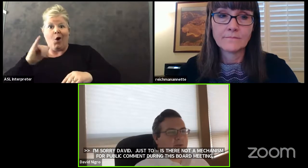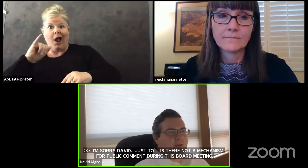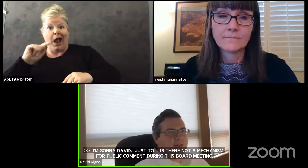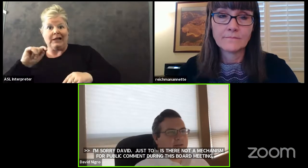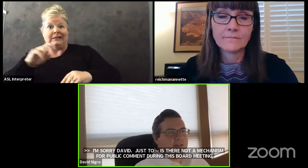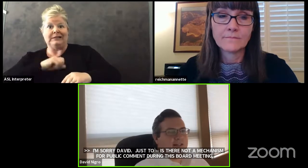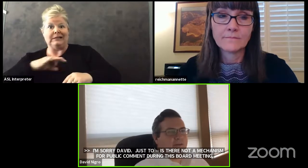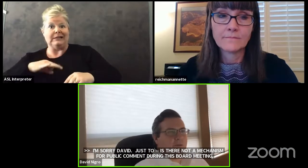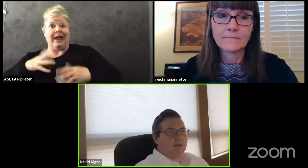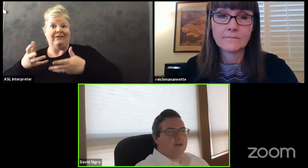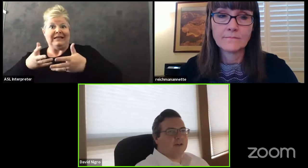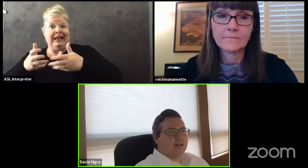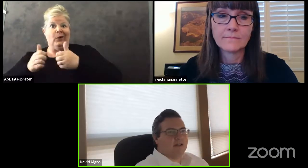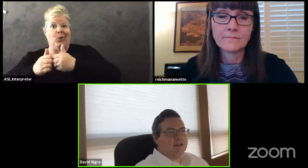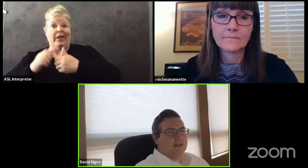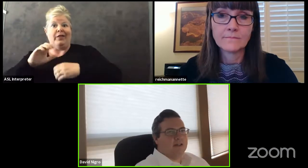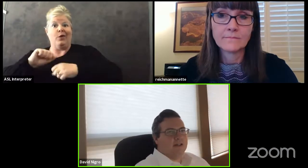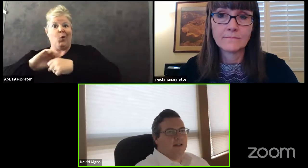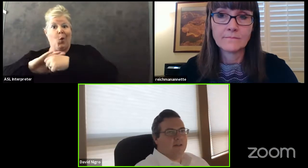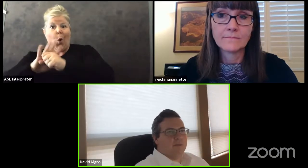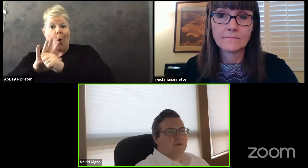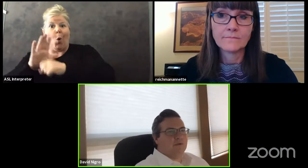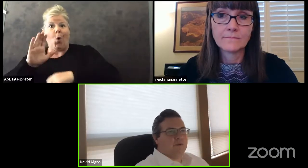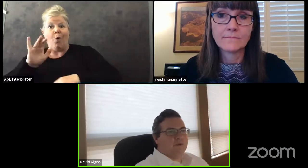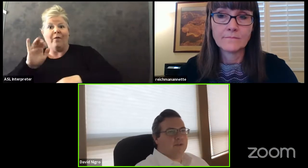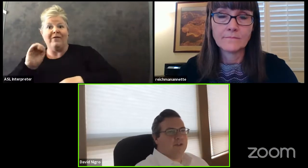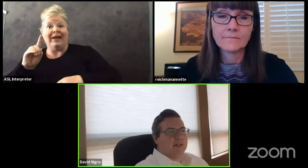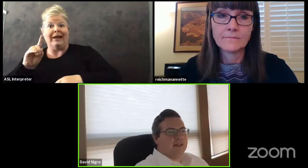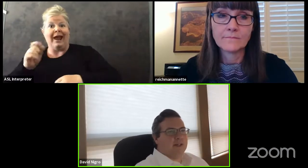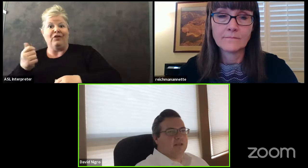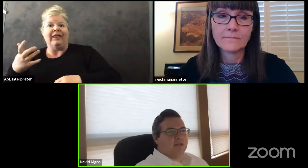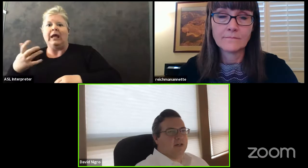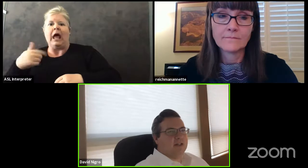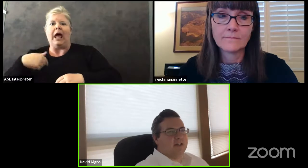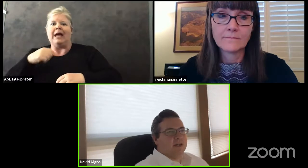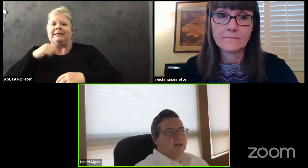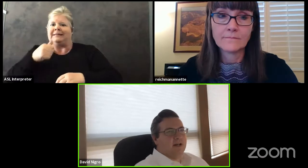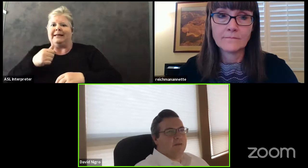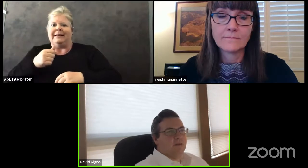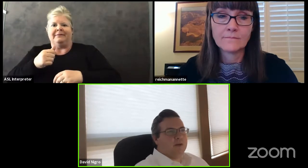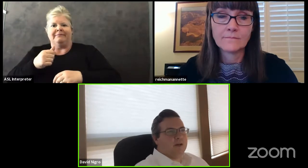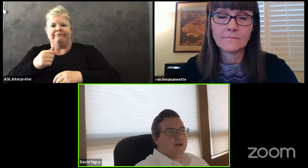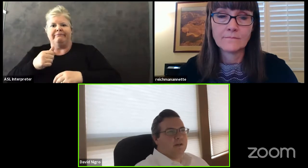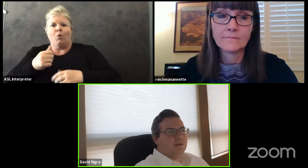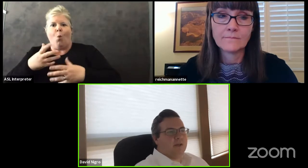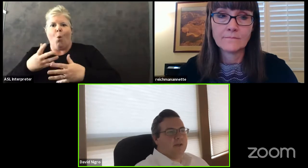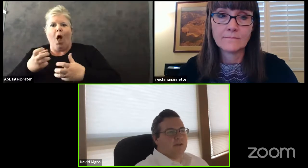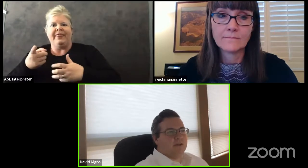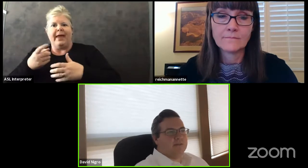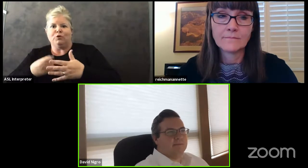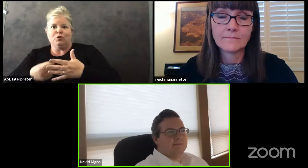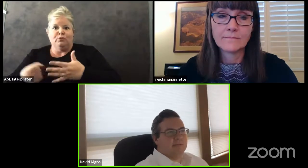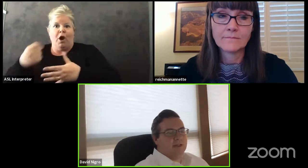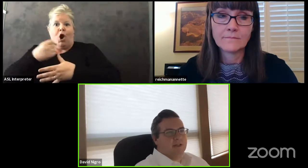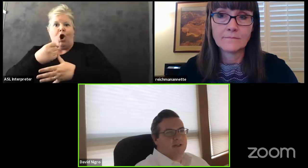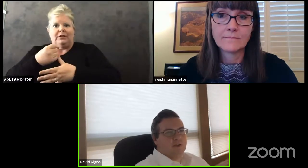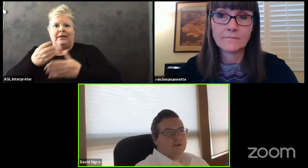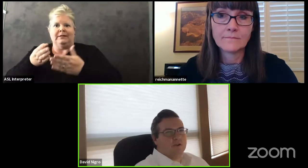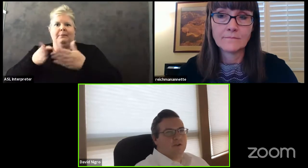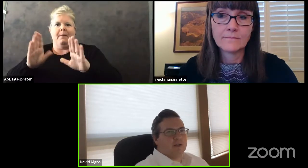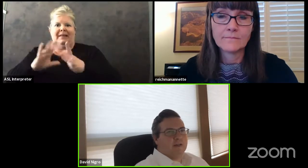um so i i didn't have them prioritize uh the platform for this meeting as much um we uh we had some